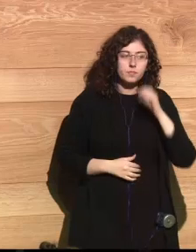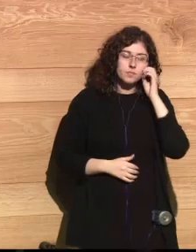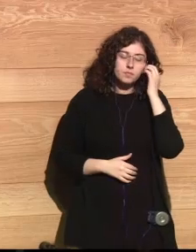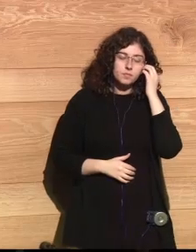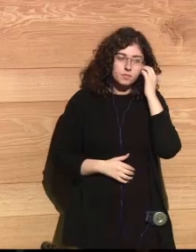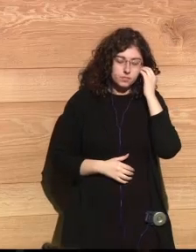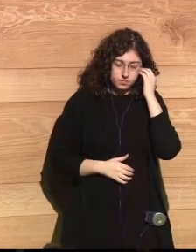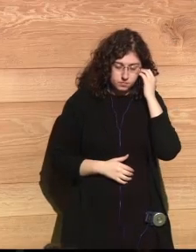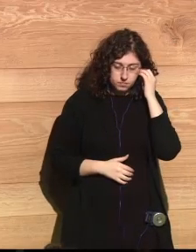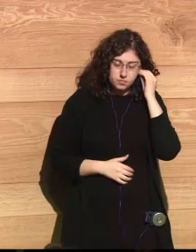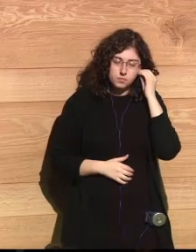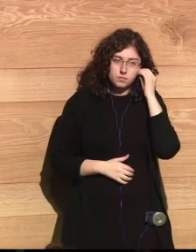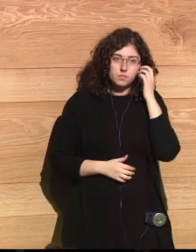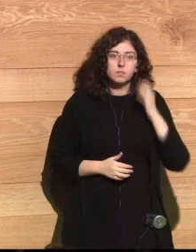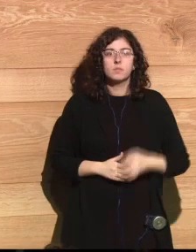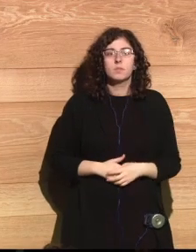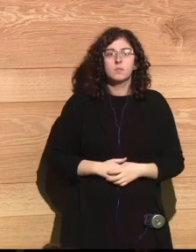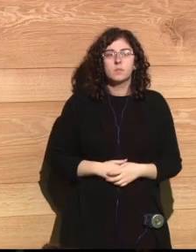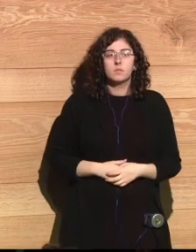Thank you. Thank you.